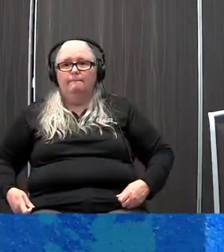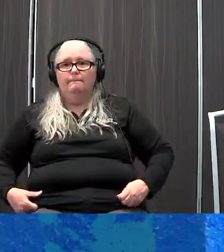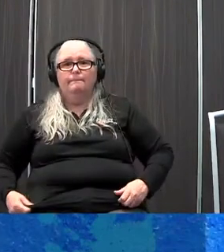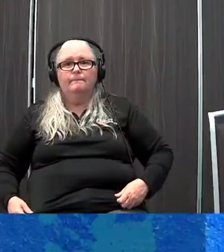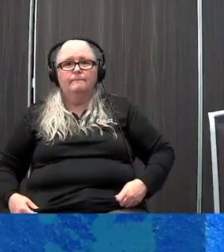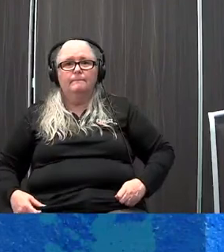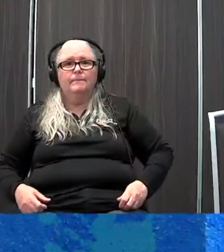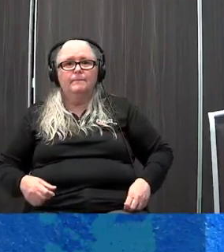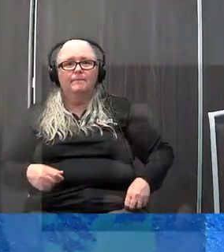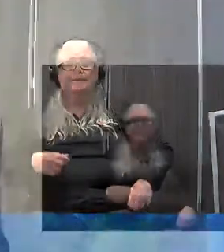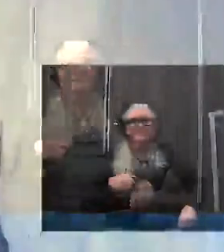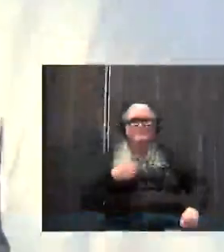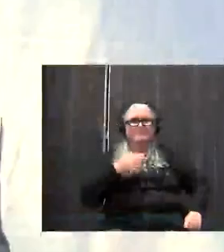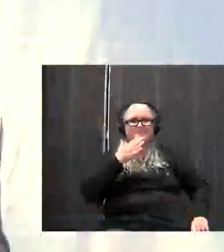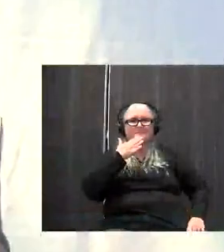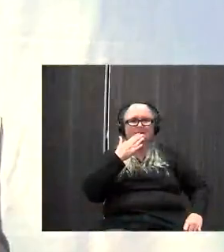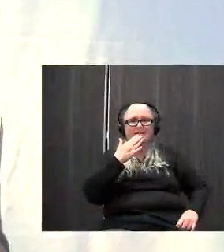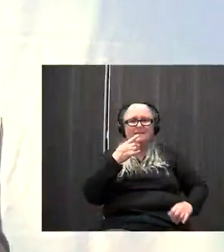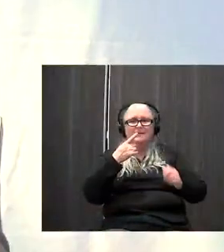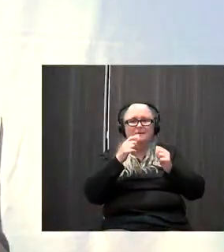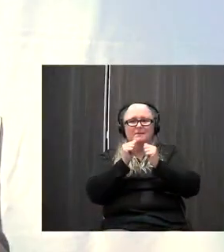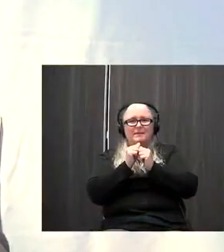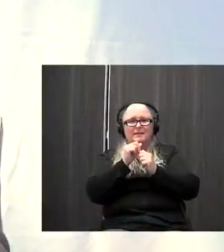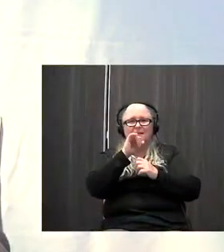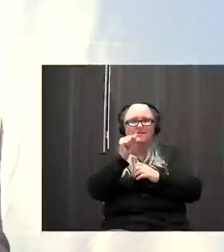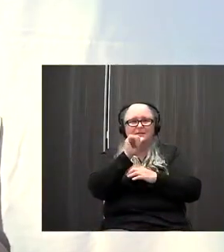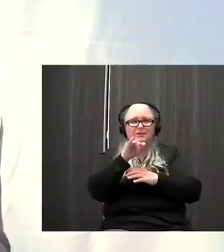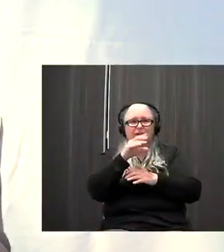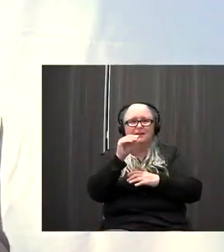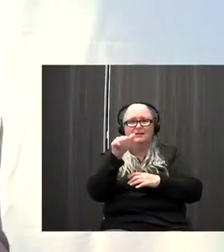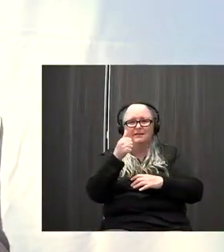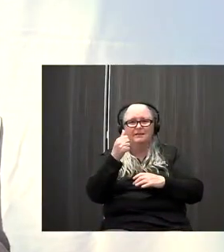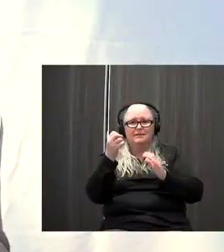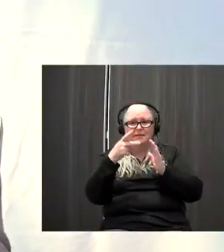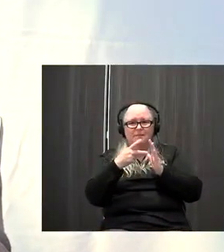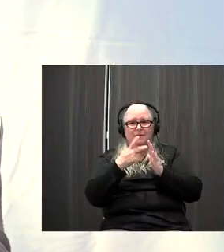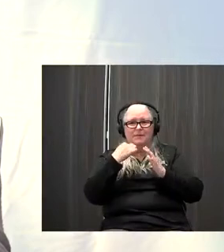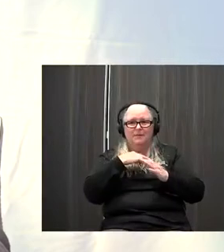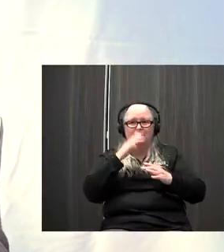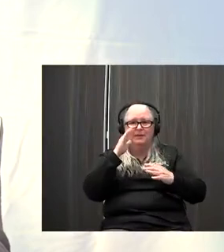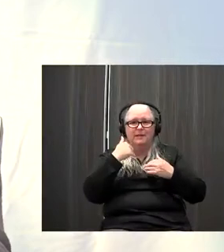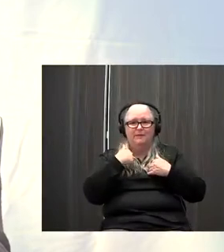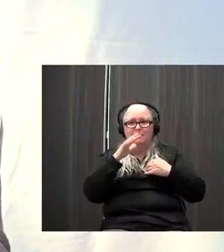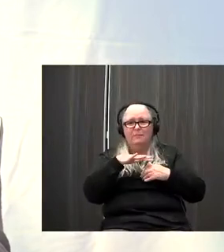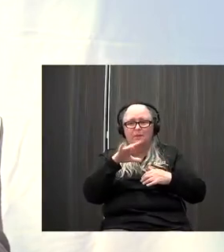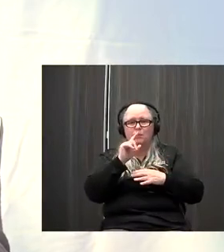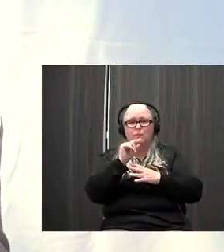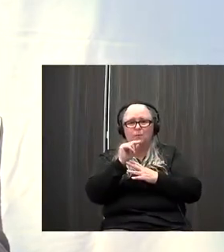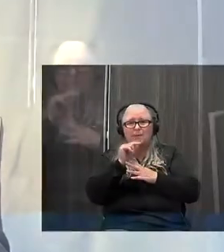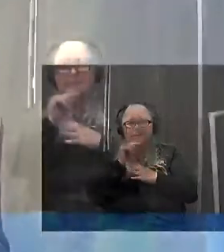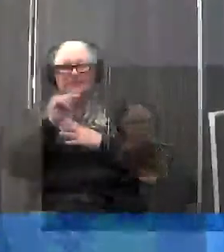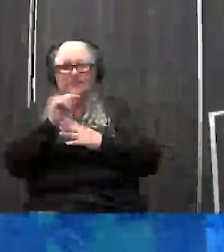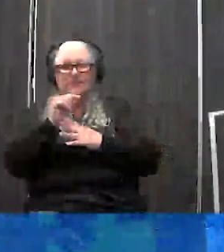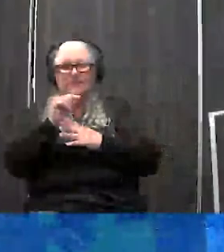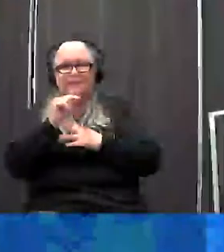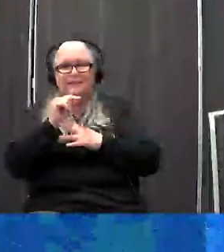I seem to thank you to Jay and others to get me back. So we're going to cruise through about 20 slides, or I guess I